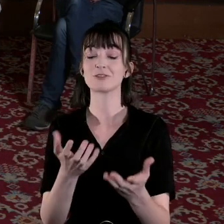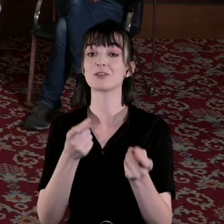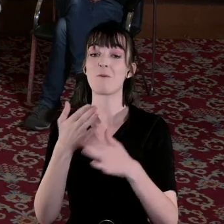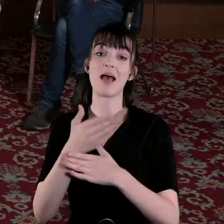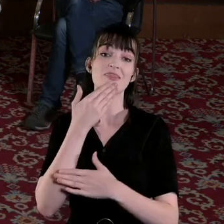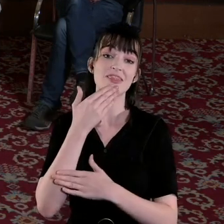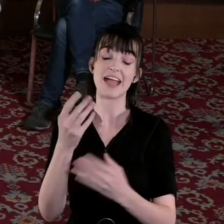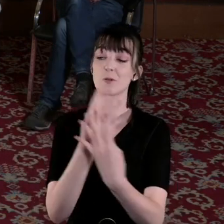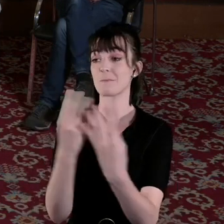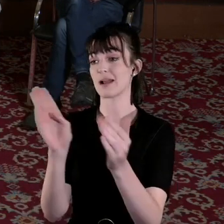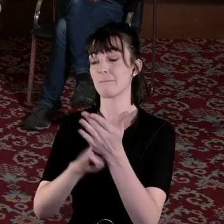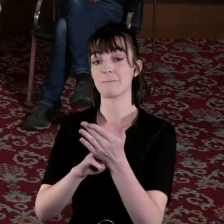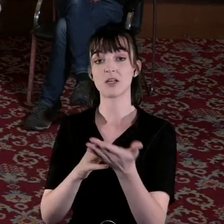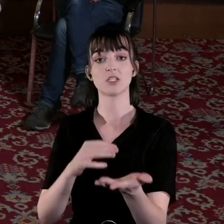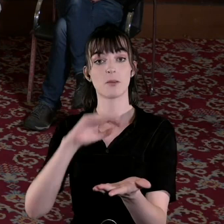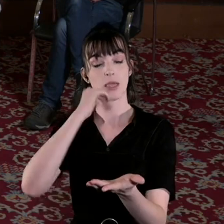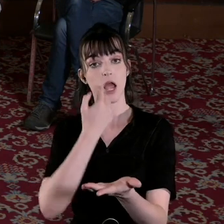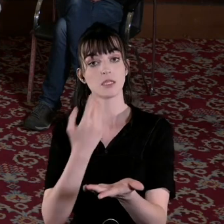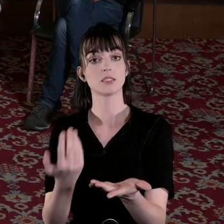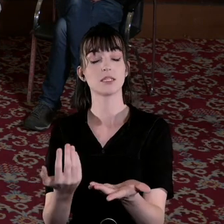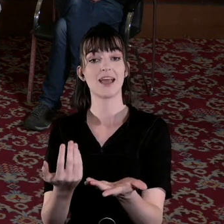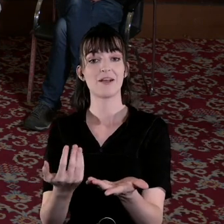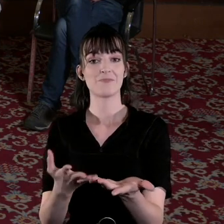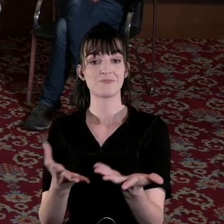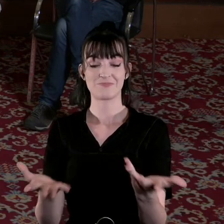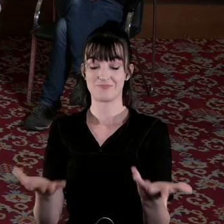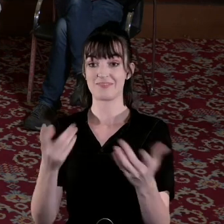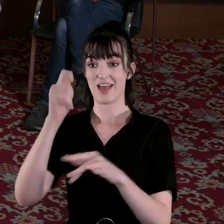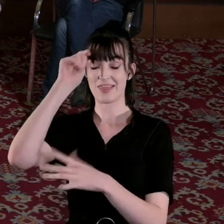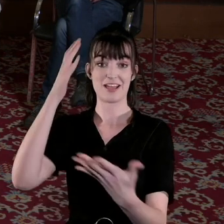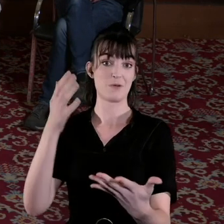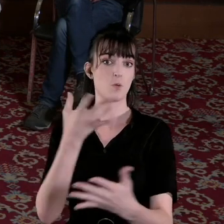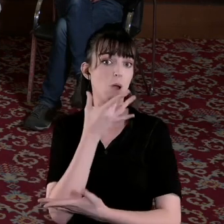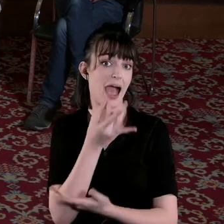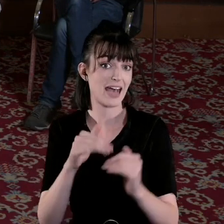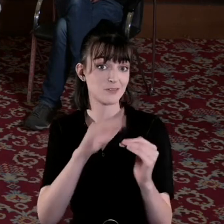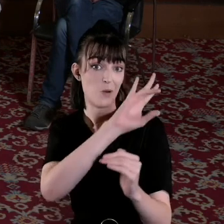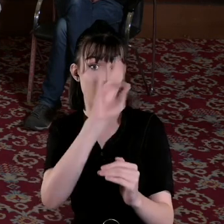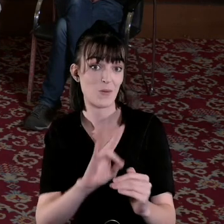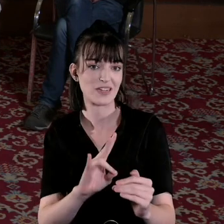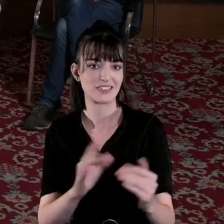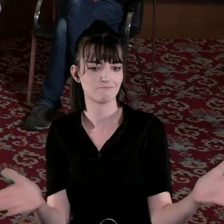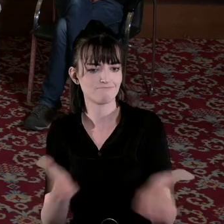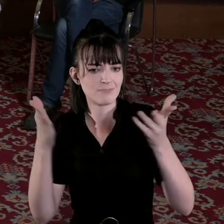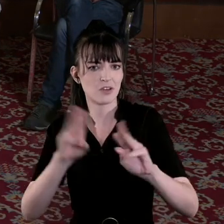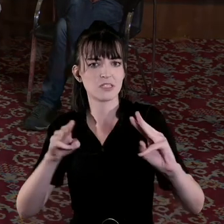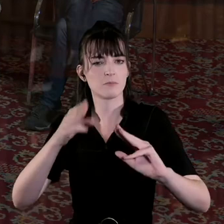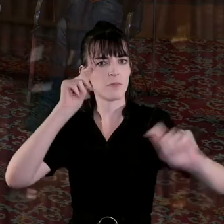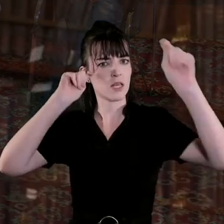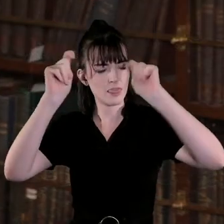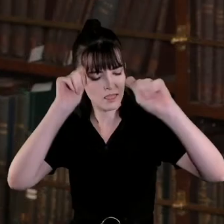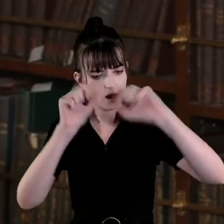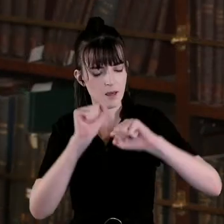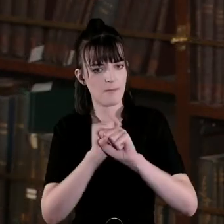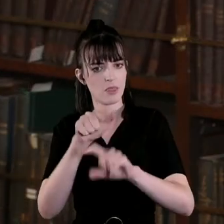thanks to our panellists because I think we've ended up asking more questions and encouraging people to think about these issues